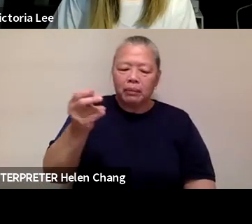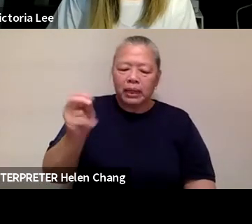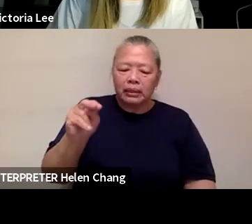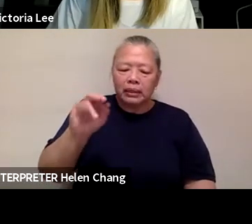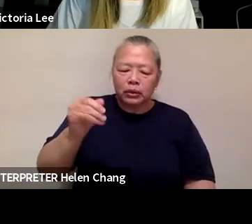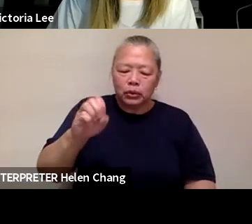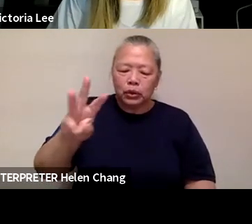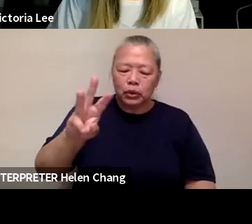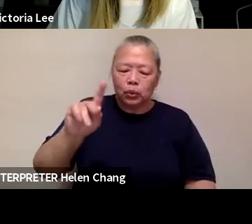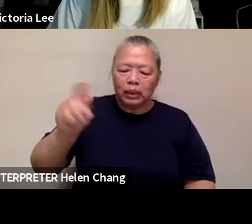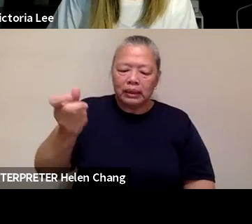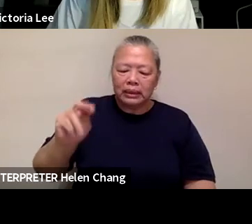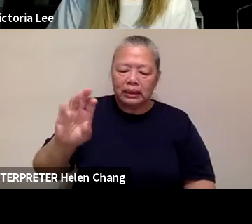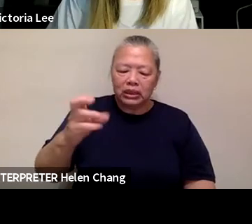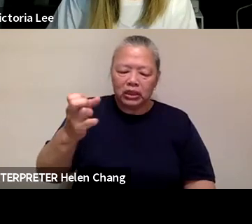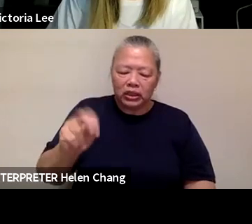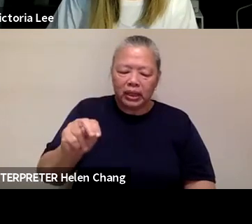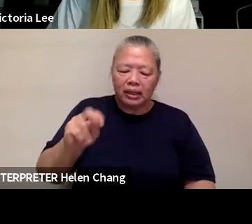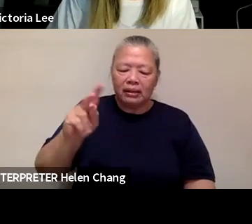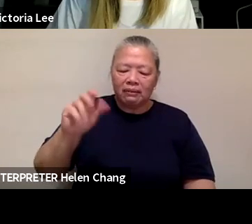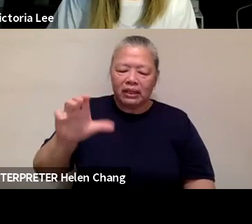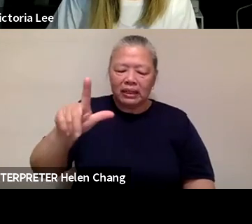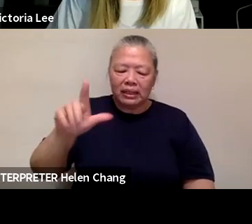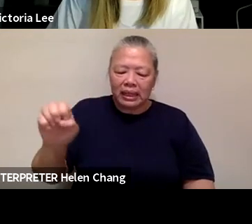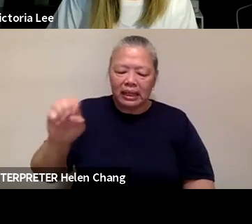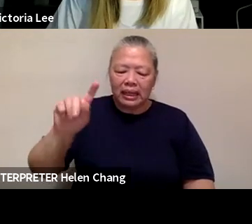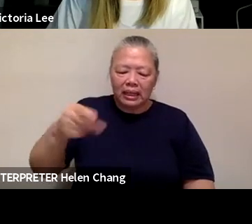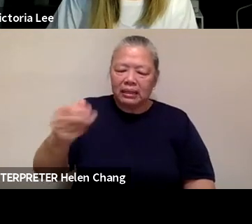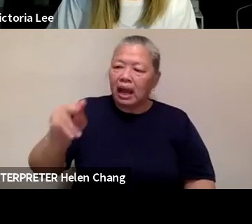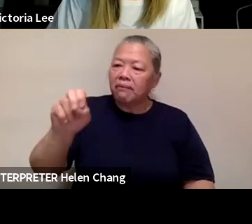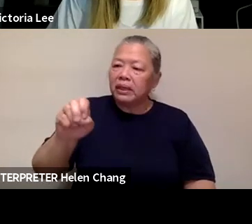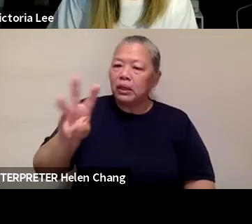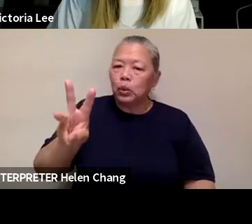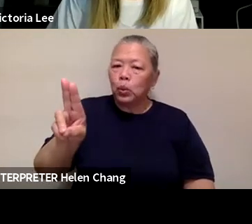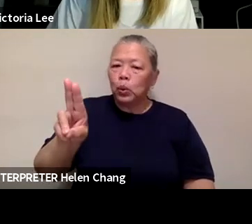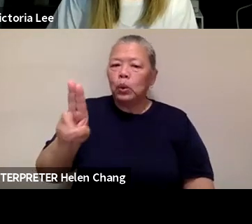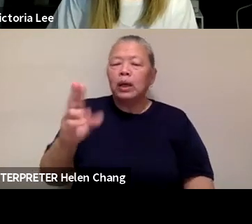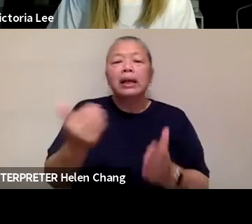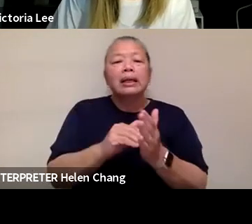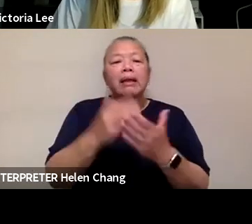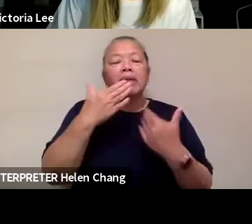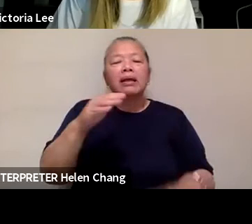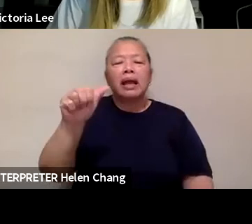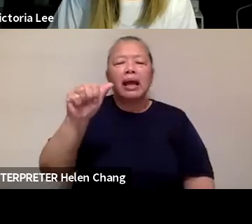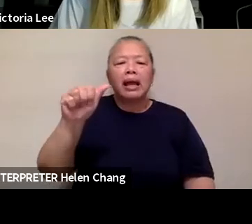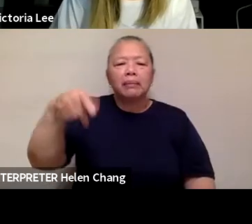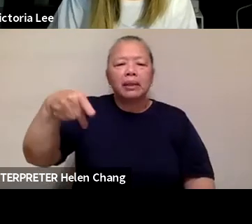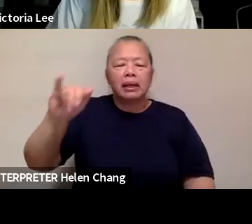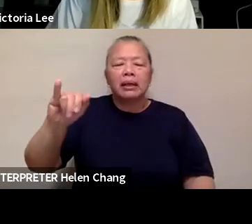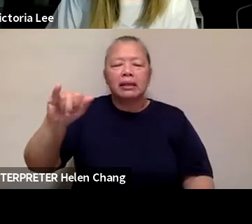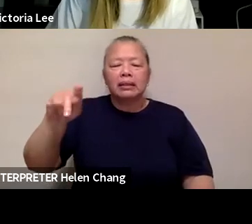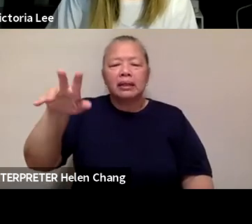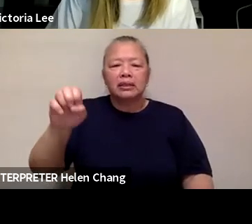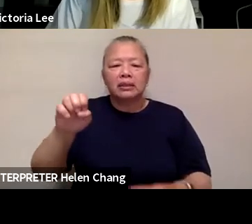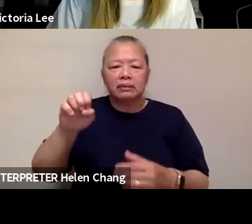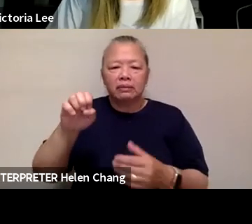Chen, Vic Lee, and Daphne Wu. Um, and I also want to thank again the Asian Pacific American Initiatives Pool,